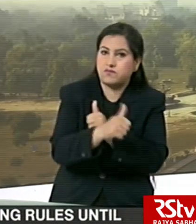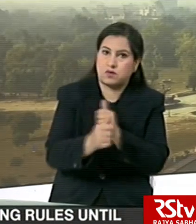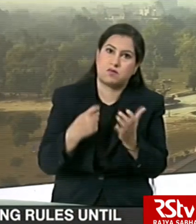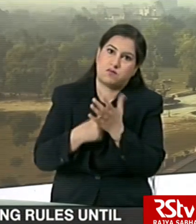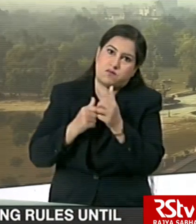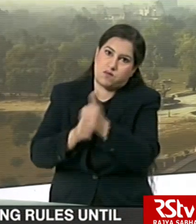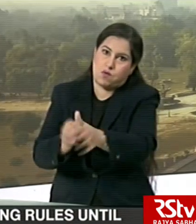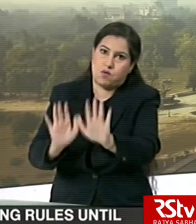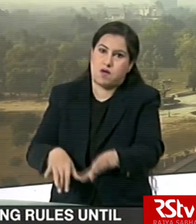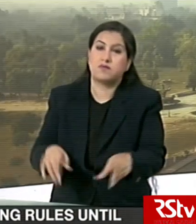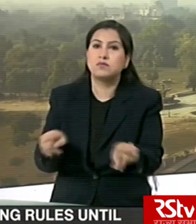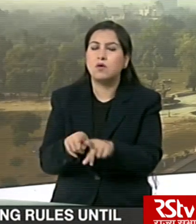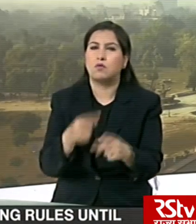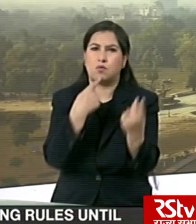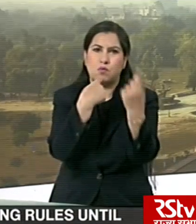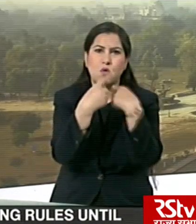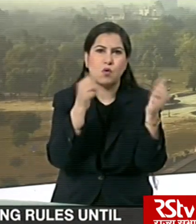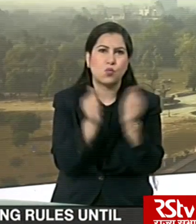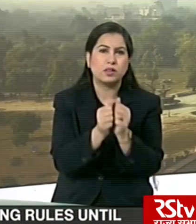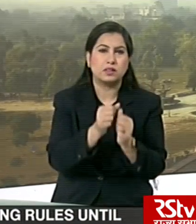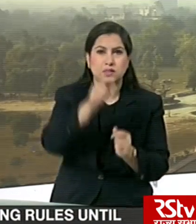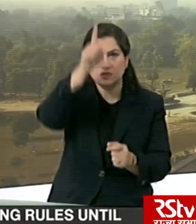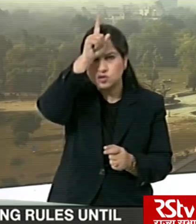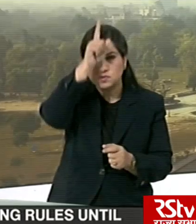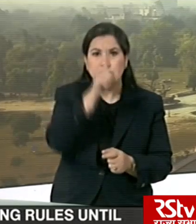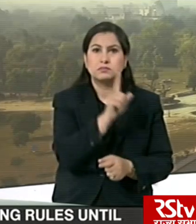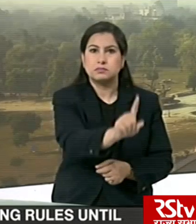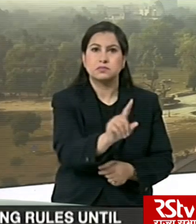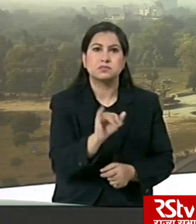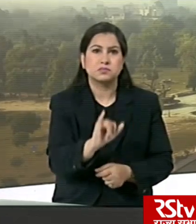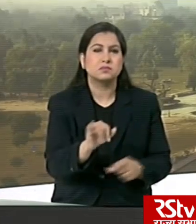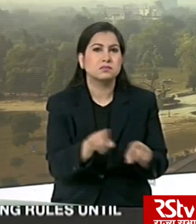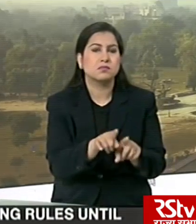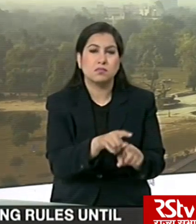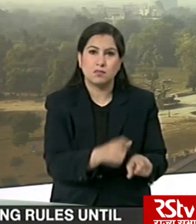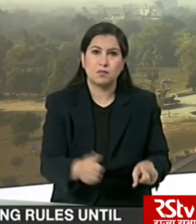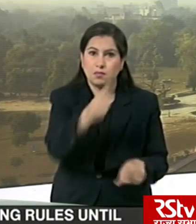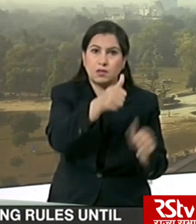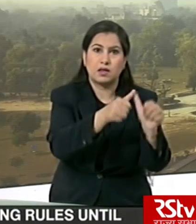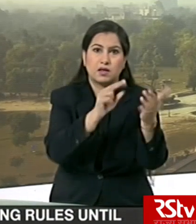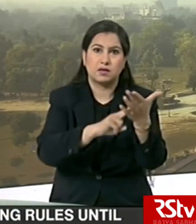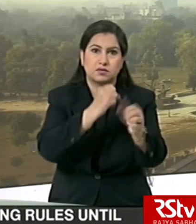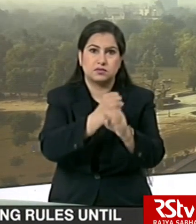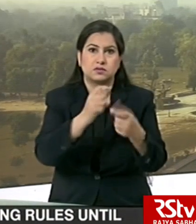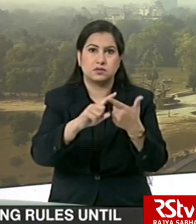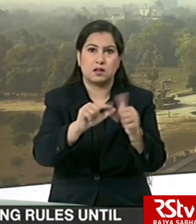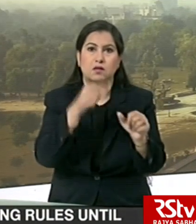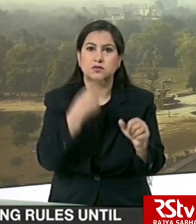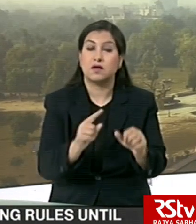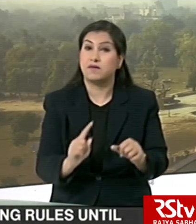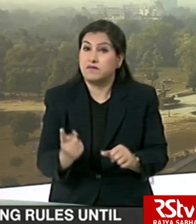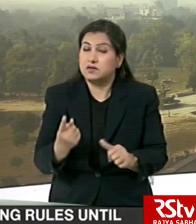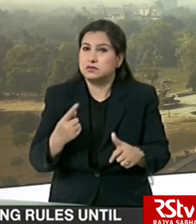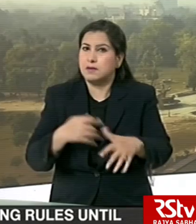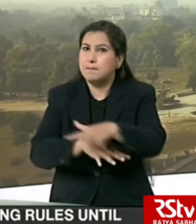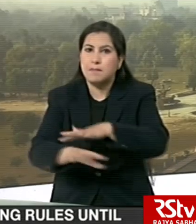After the much-anticipated talks with Germany's 16 state governors, Chancellor Angela Merkel set out a plan for the first steps